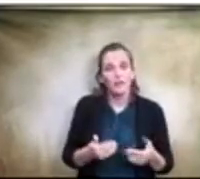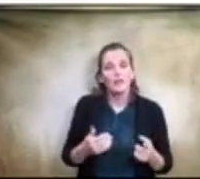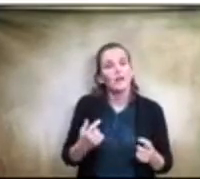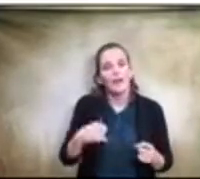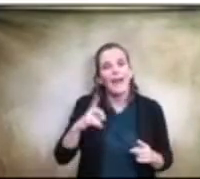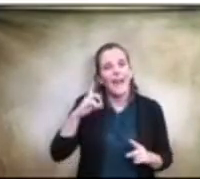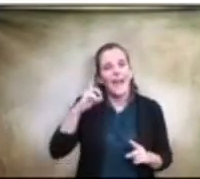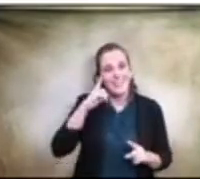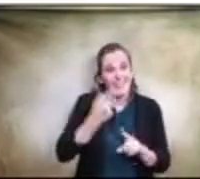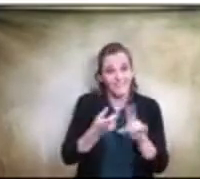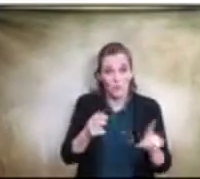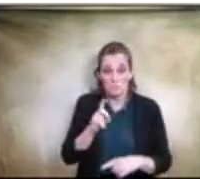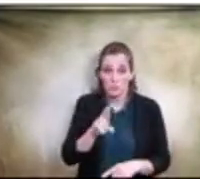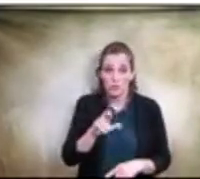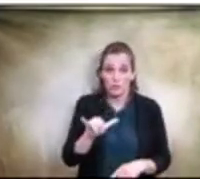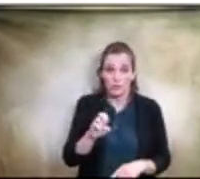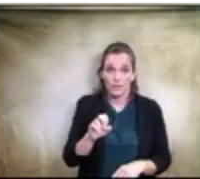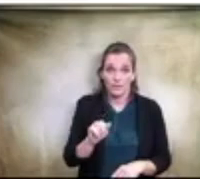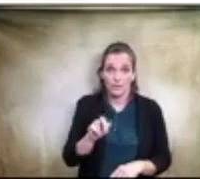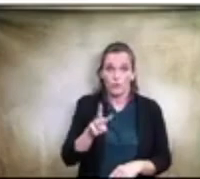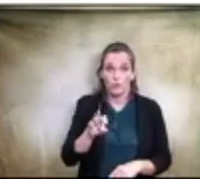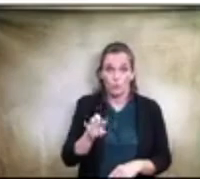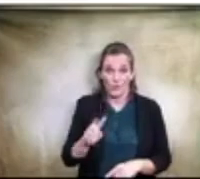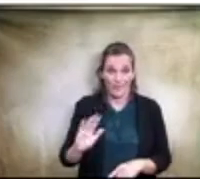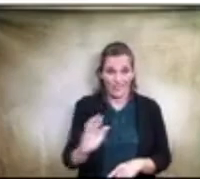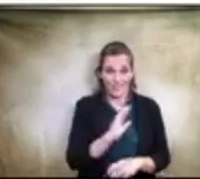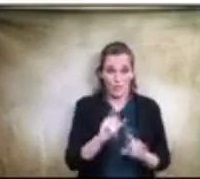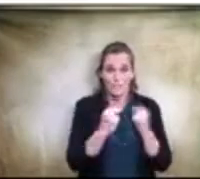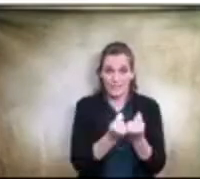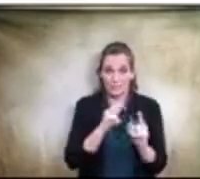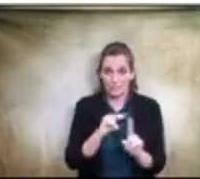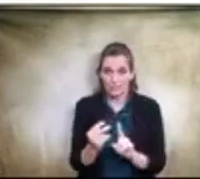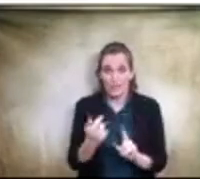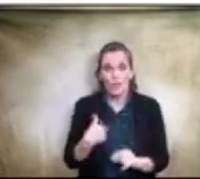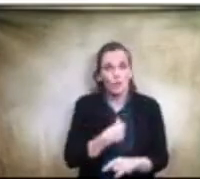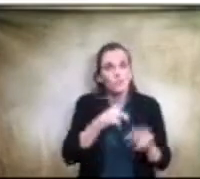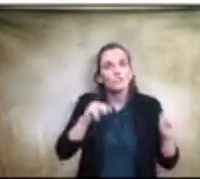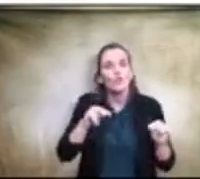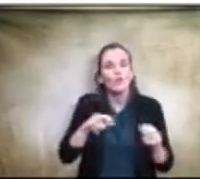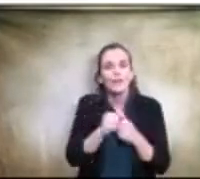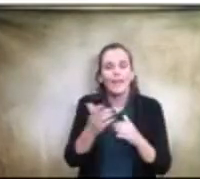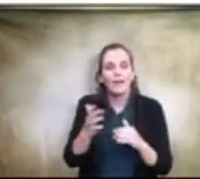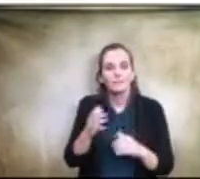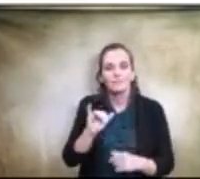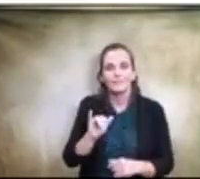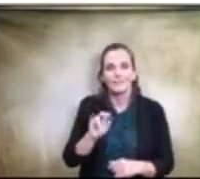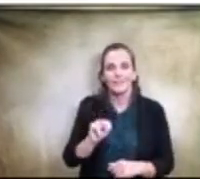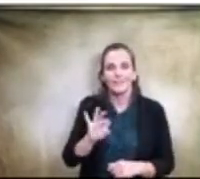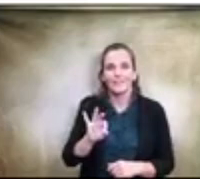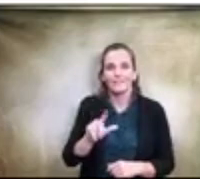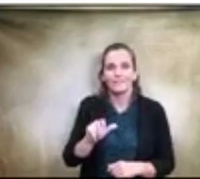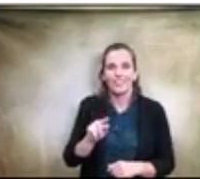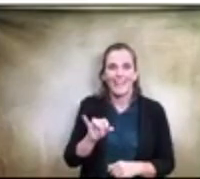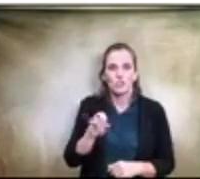Dr. You would and his team's perspective is, is we're just looking at, you know, inflation, uh, just over time. and, you know, like